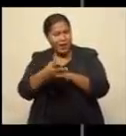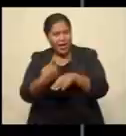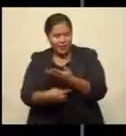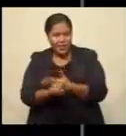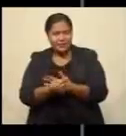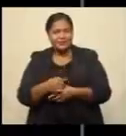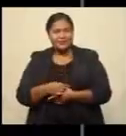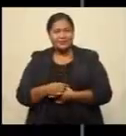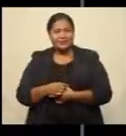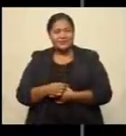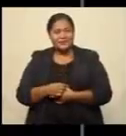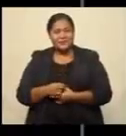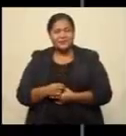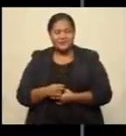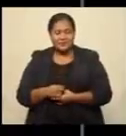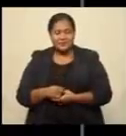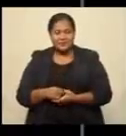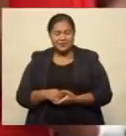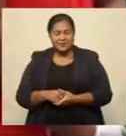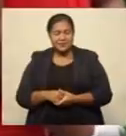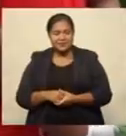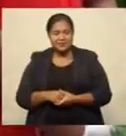Apenisa Wangai Randovo reports.